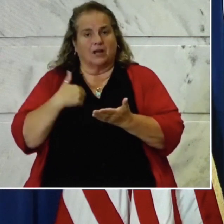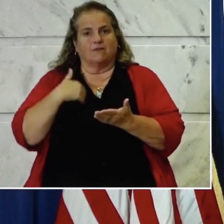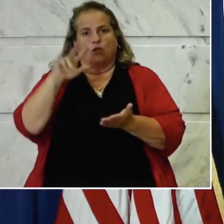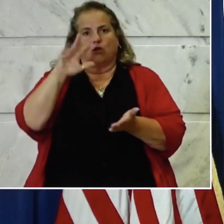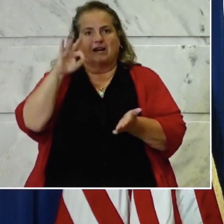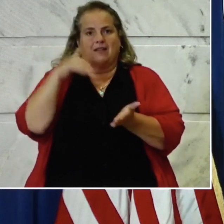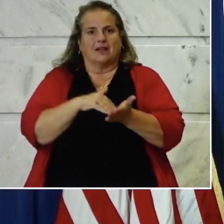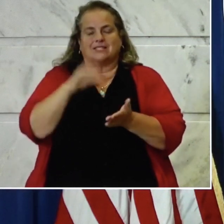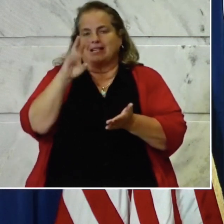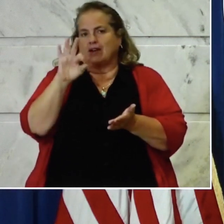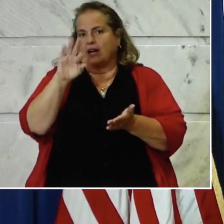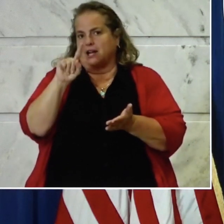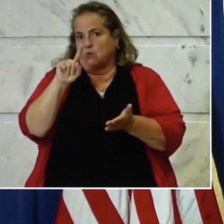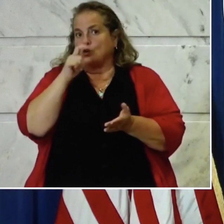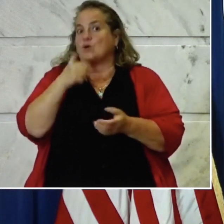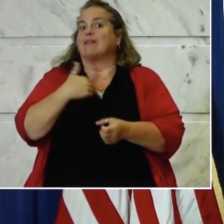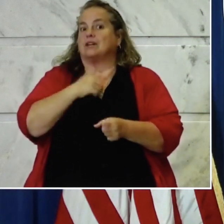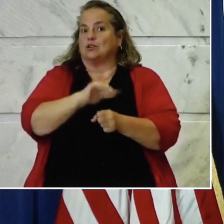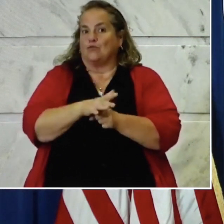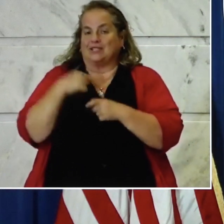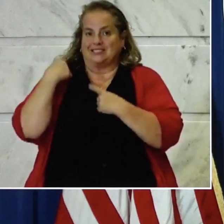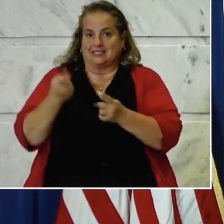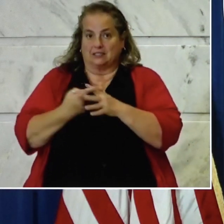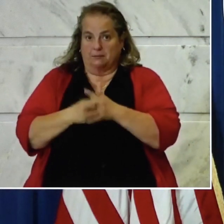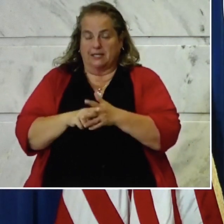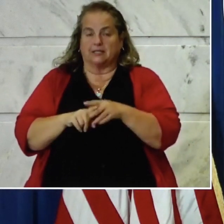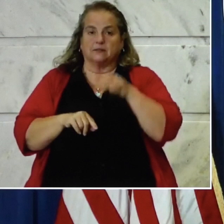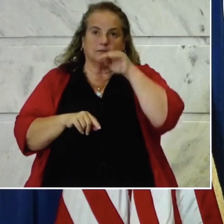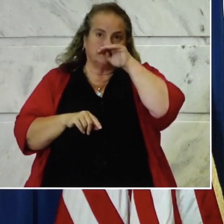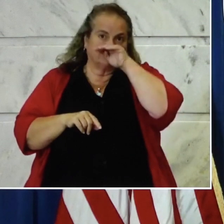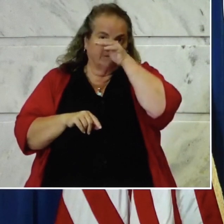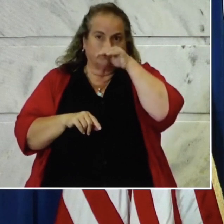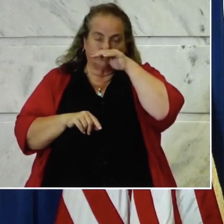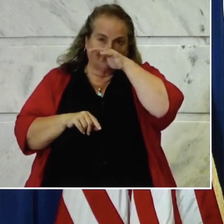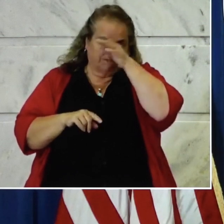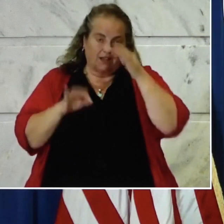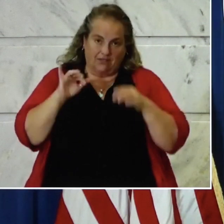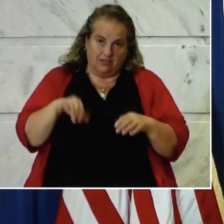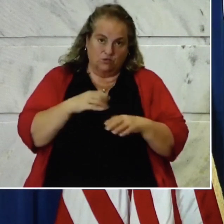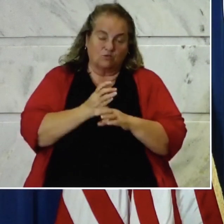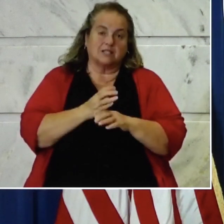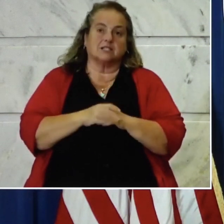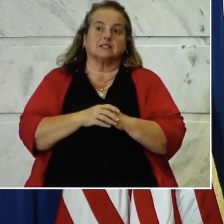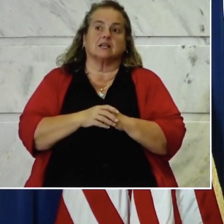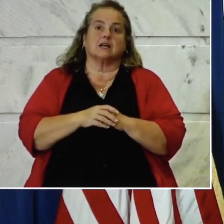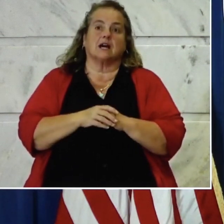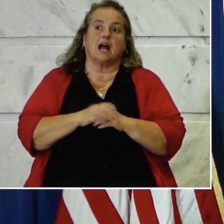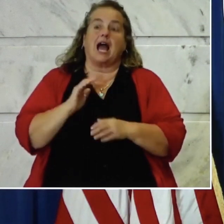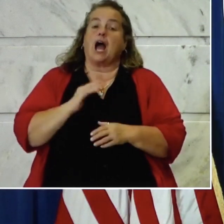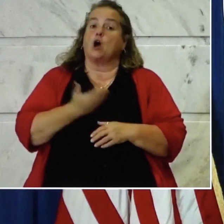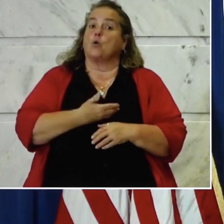,691 positives since the beginning of this crisis. Our